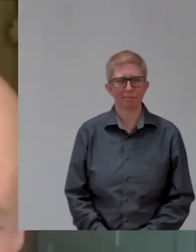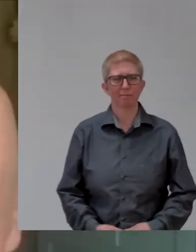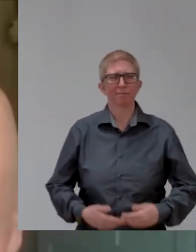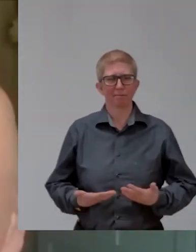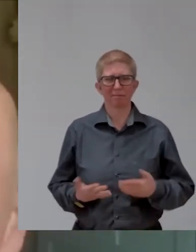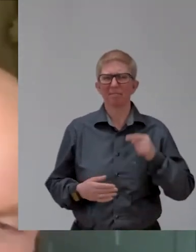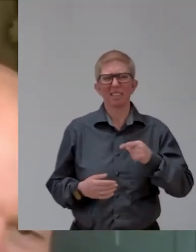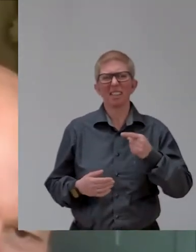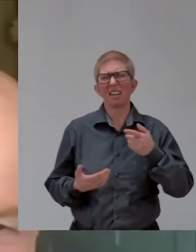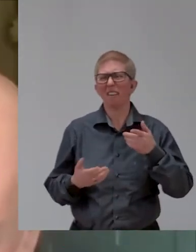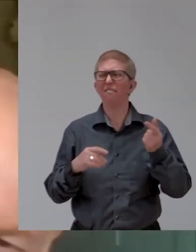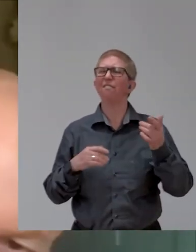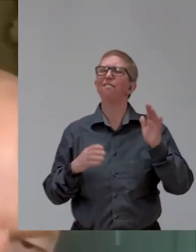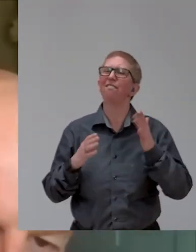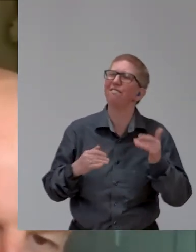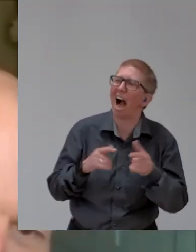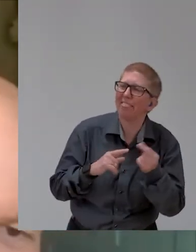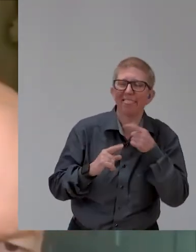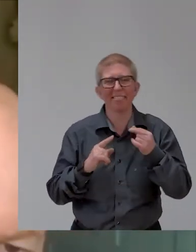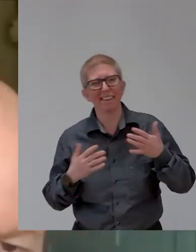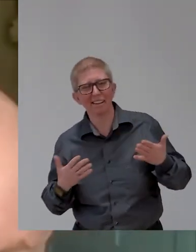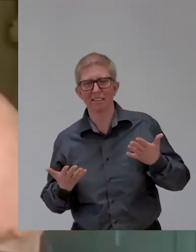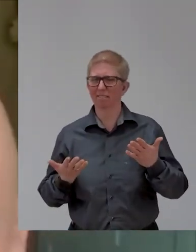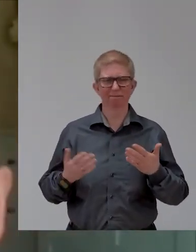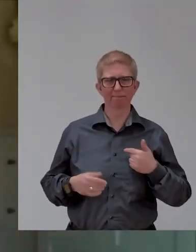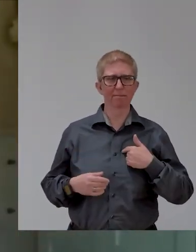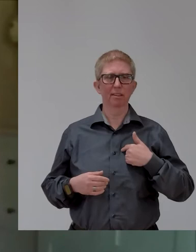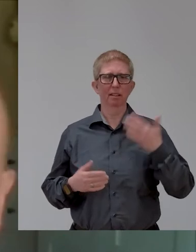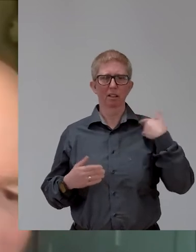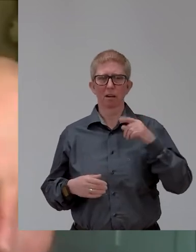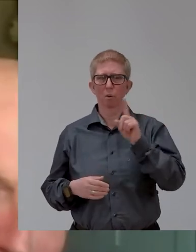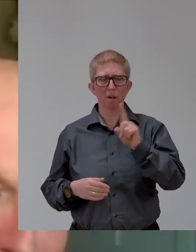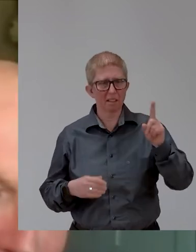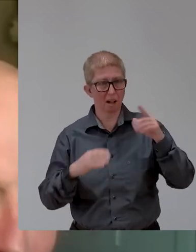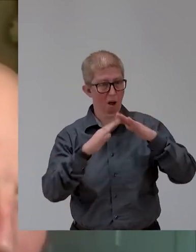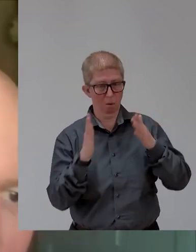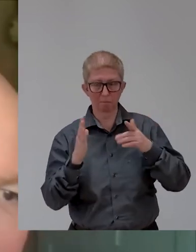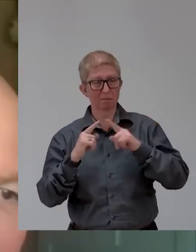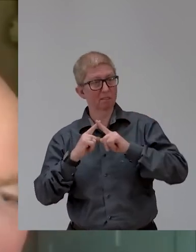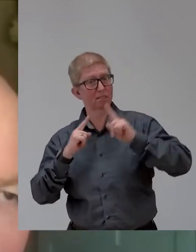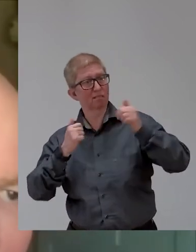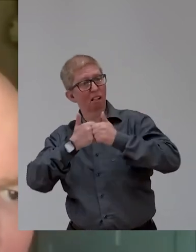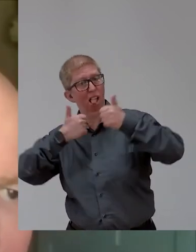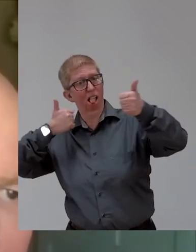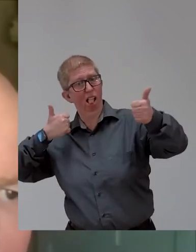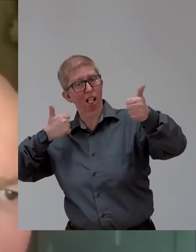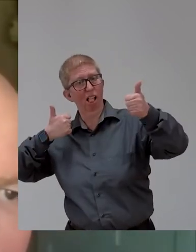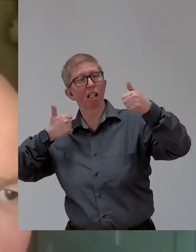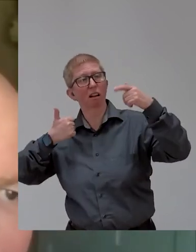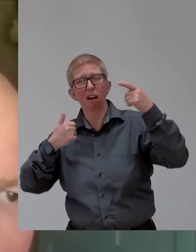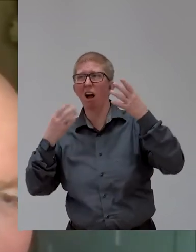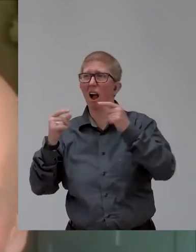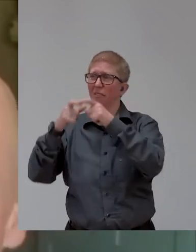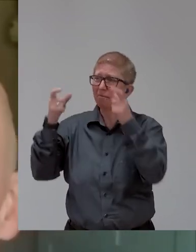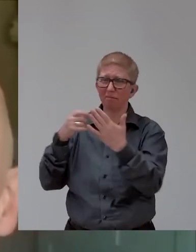much fun either. And I was 11 and suddenly you're away from home for 12 weeks and everyone's picking on you. And, and, you know, I realized that, uh,